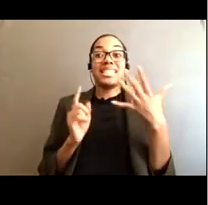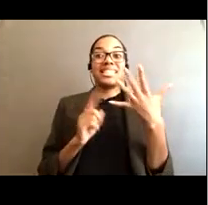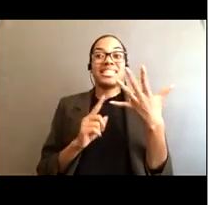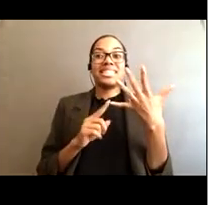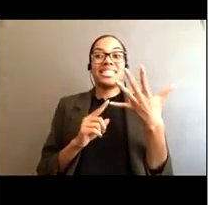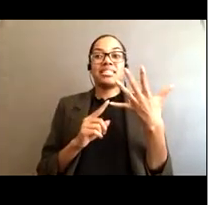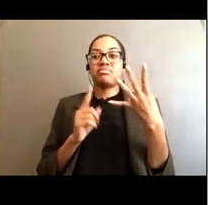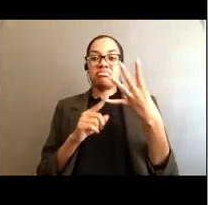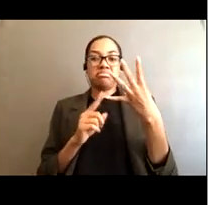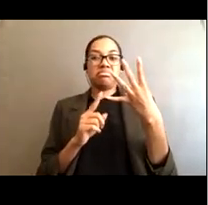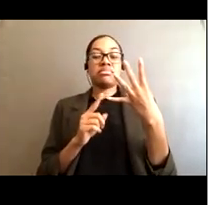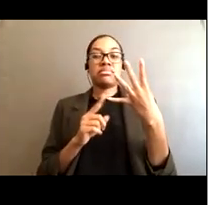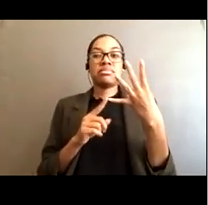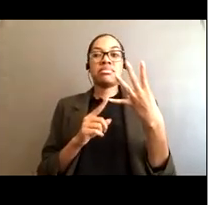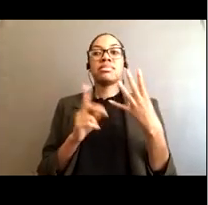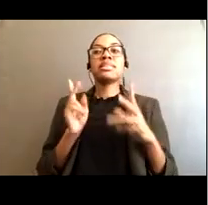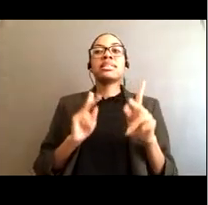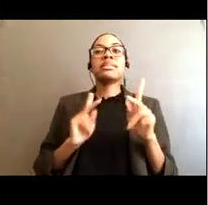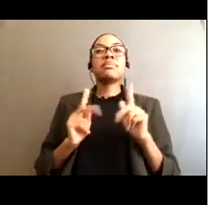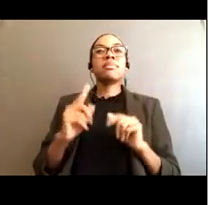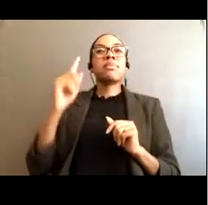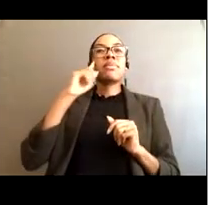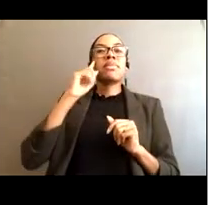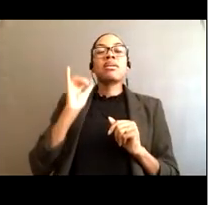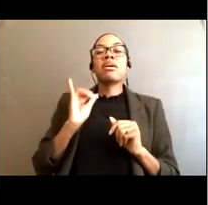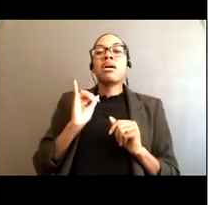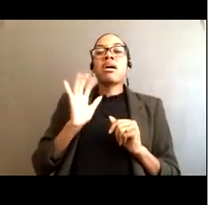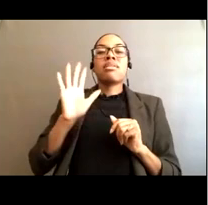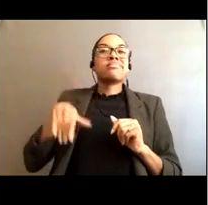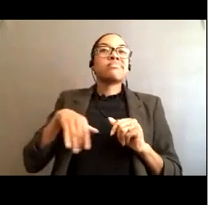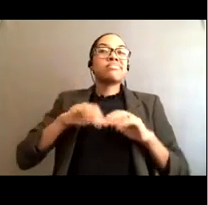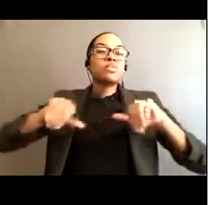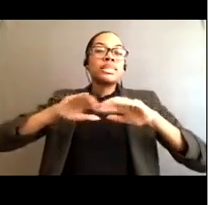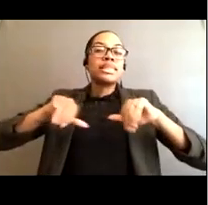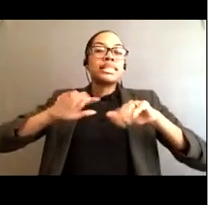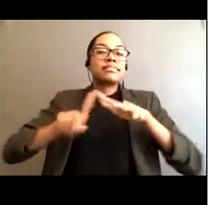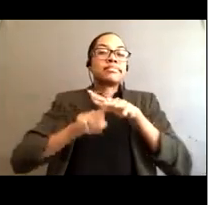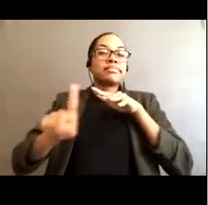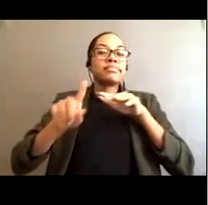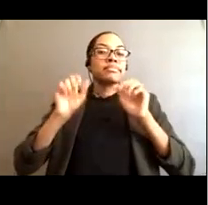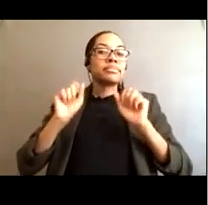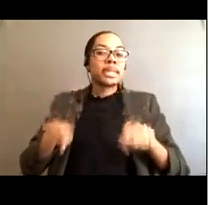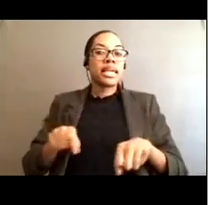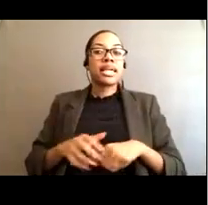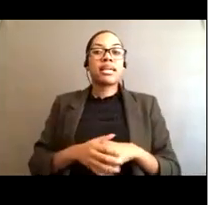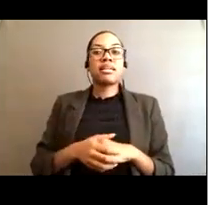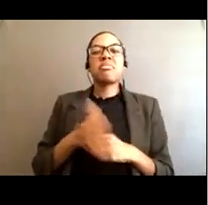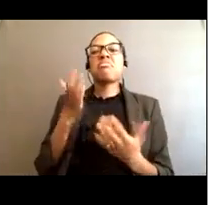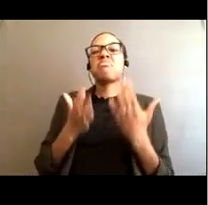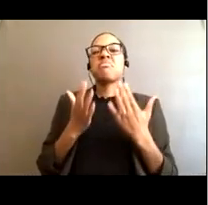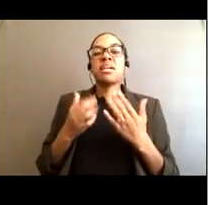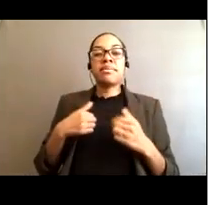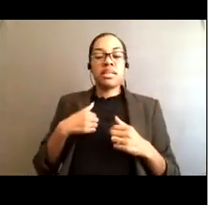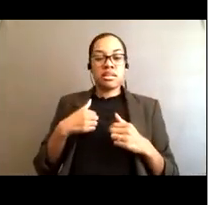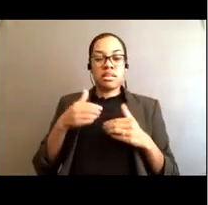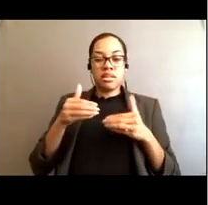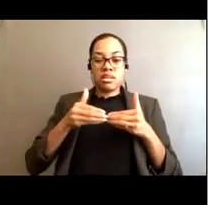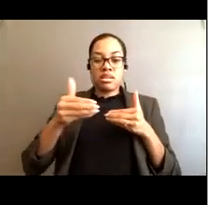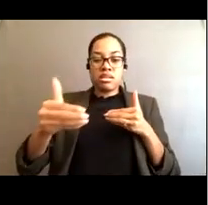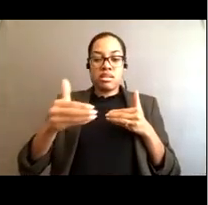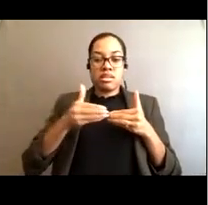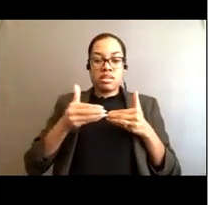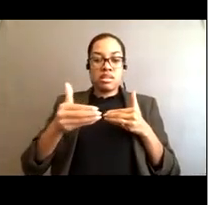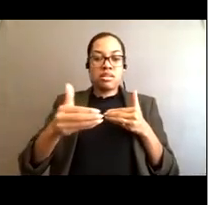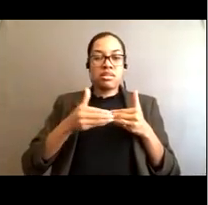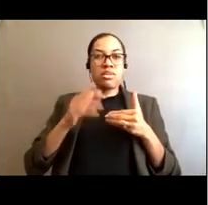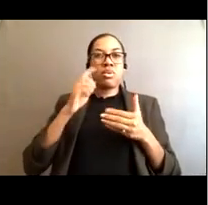try to swim from the shortest distance to get from point A, where they're at in the water, back to point B, which is at the